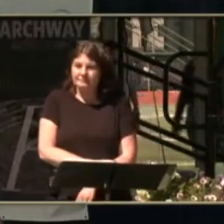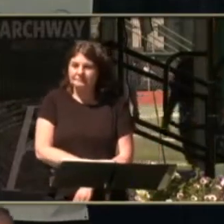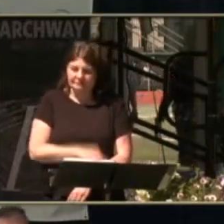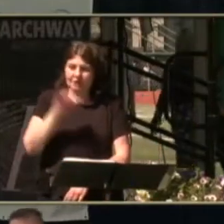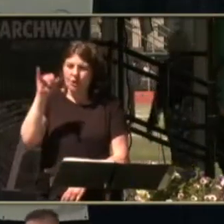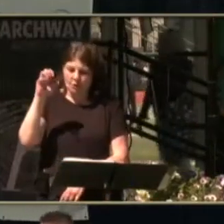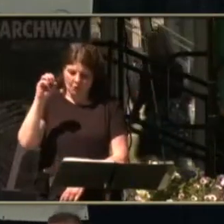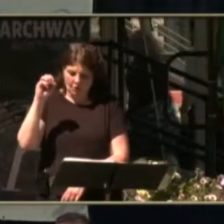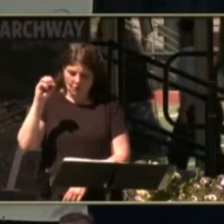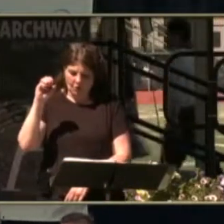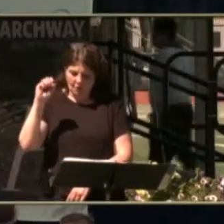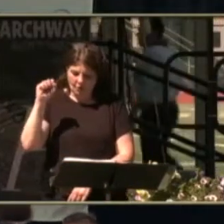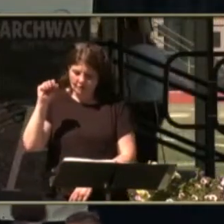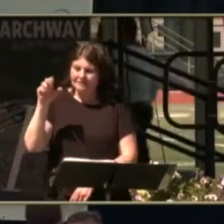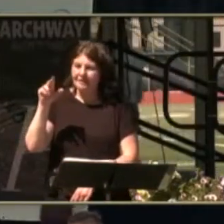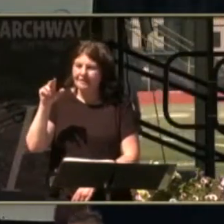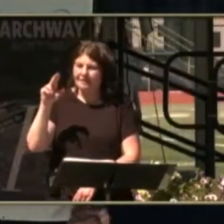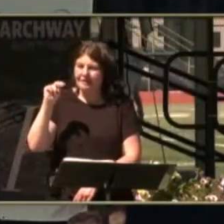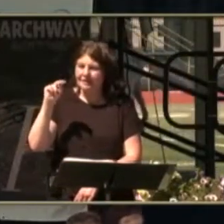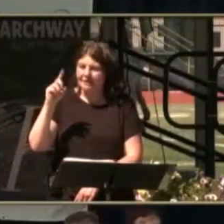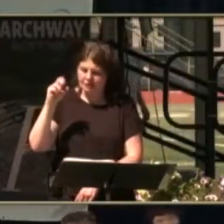Yosander Robles